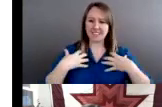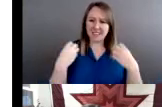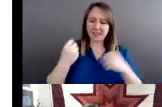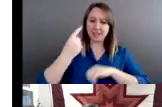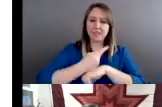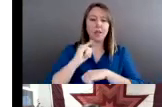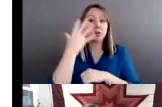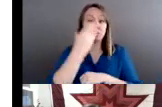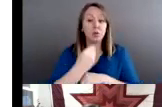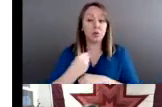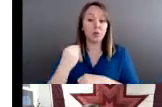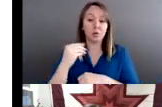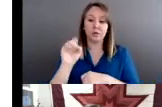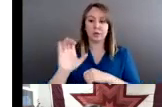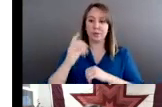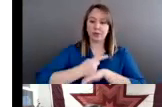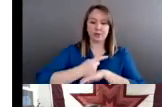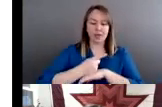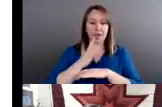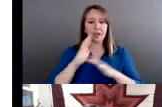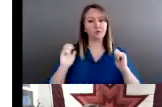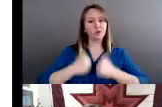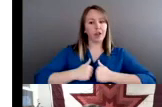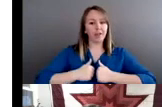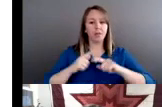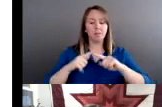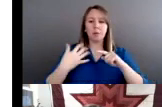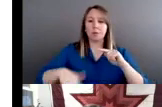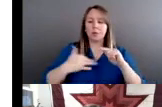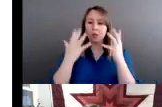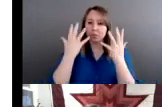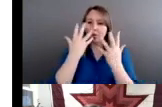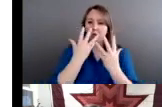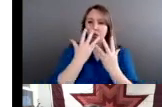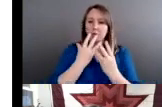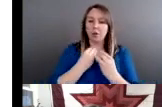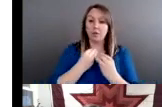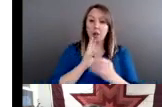but it was a beautiful day. And it was such a privilege to be part of this moment.